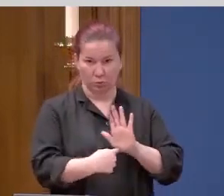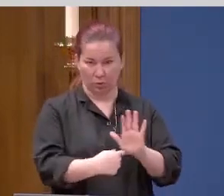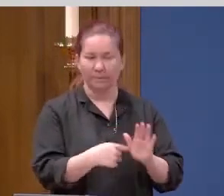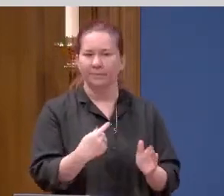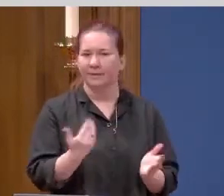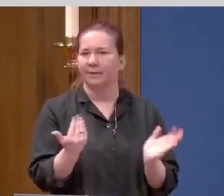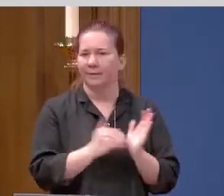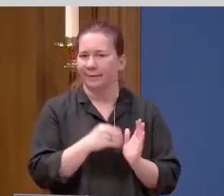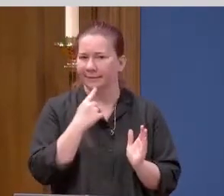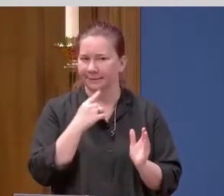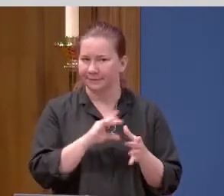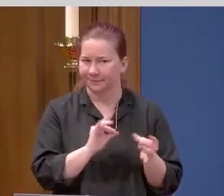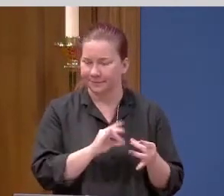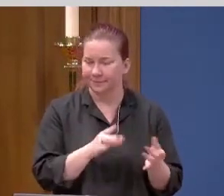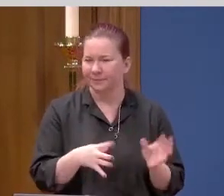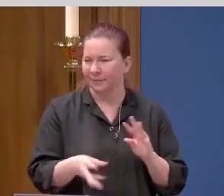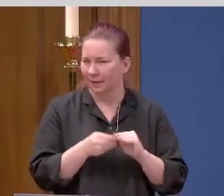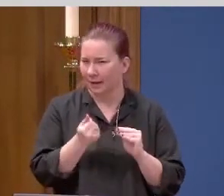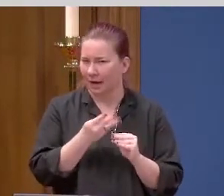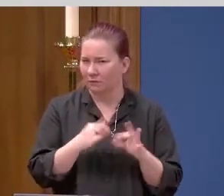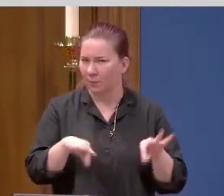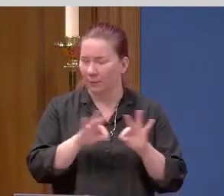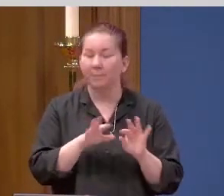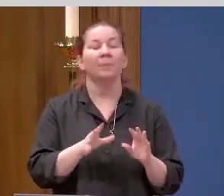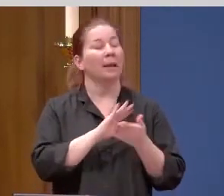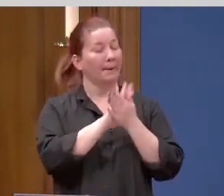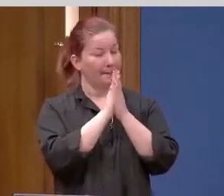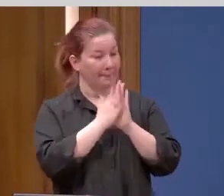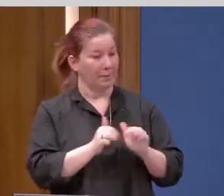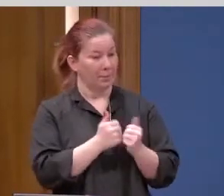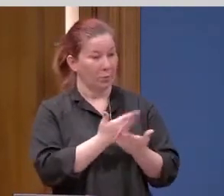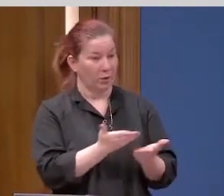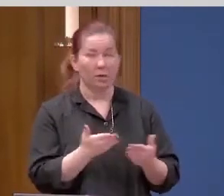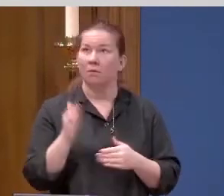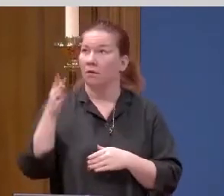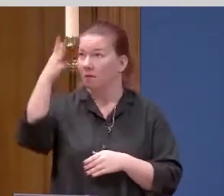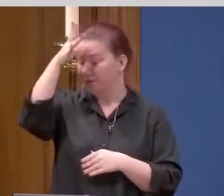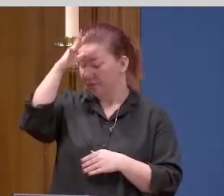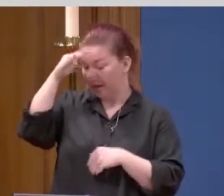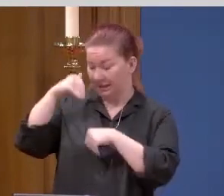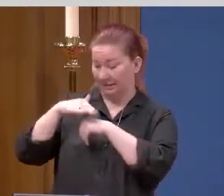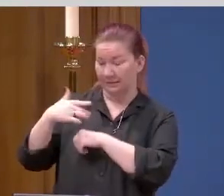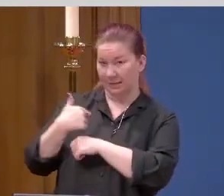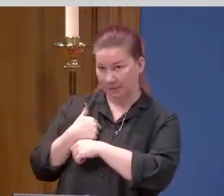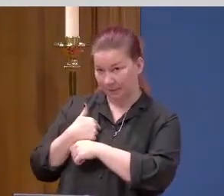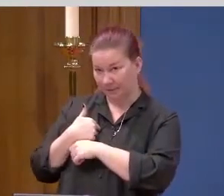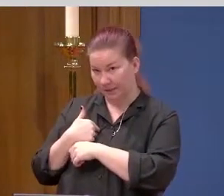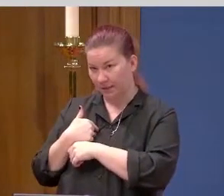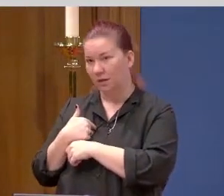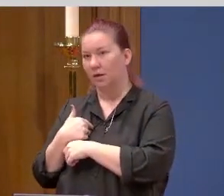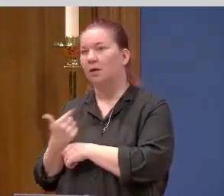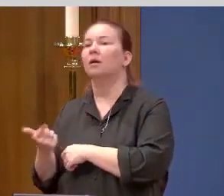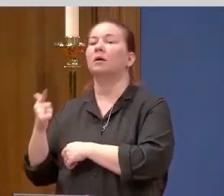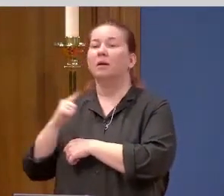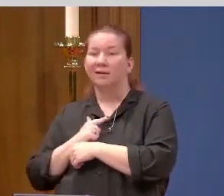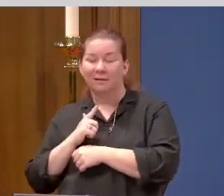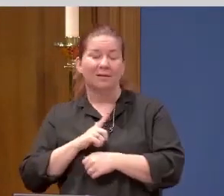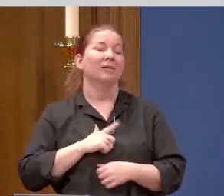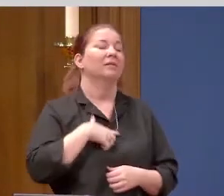adds some important things. He says, peace be with you, as the Father has sent me, so I send you.